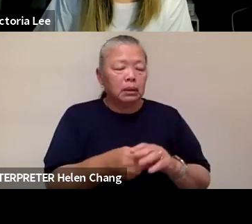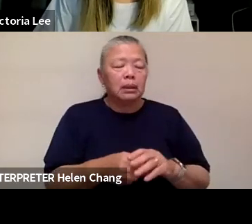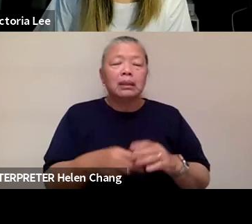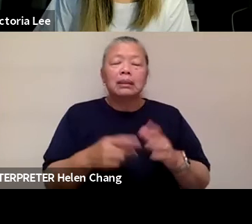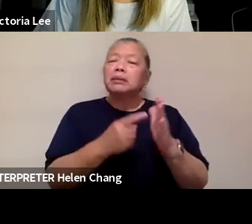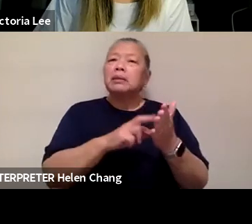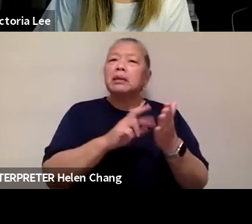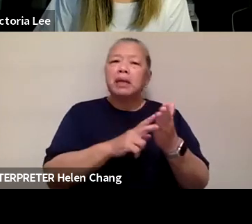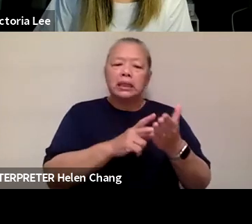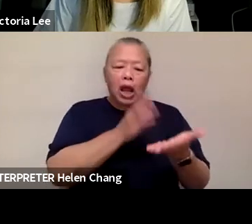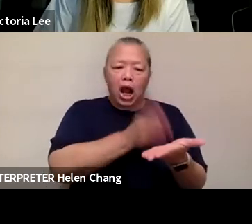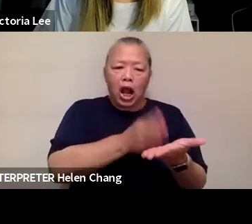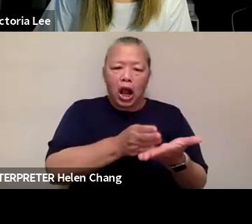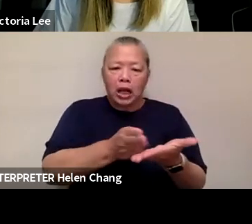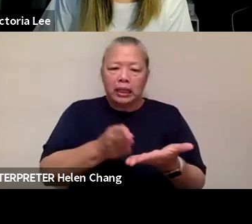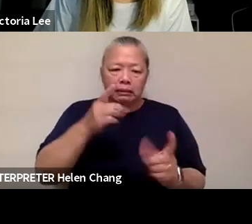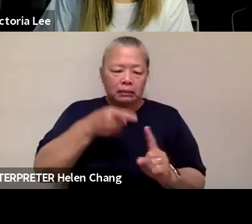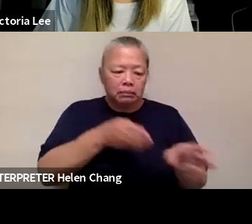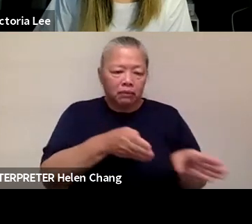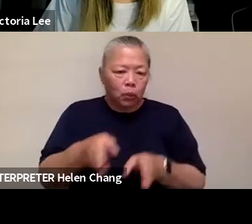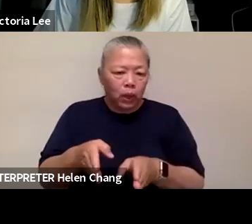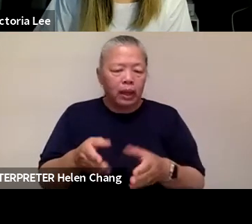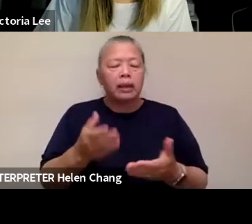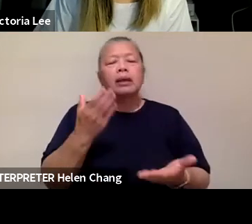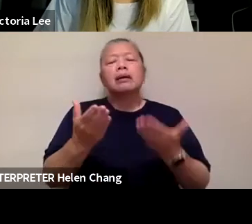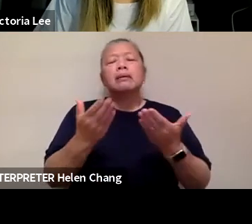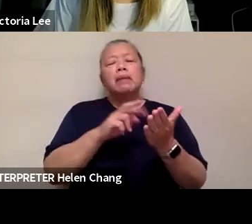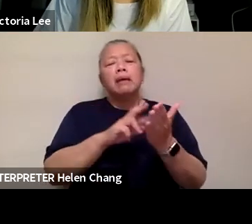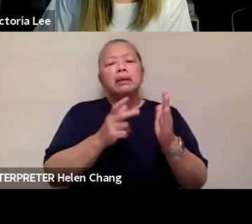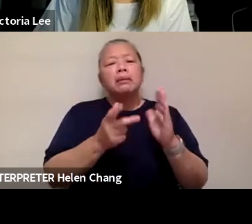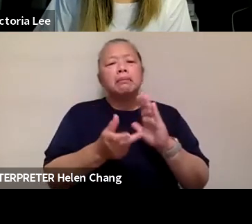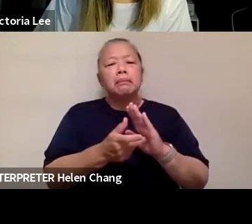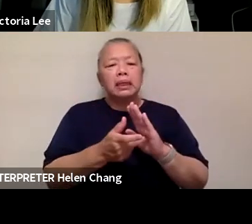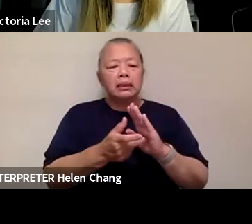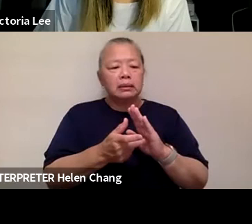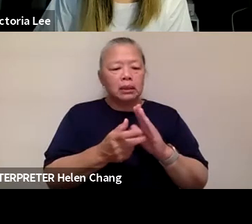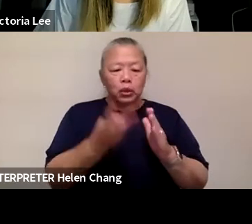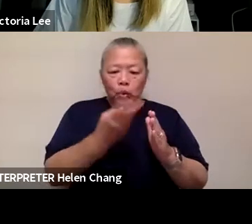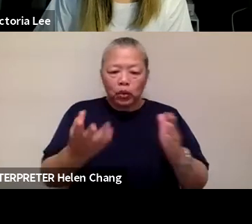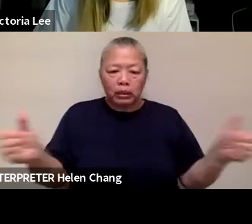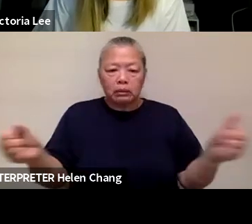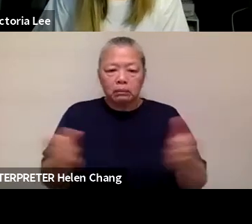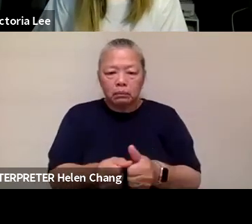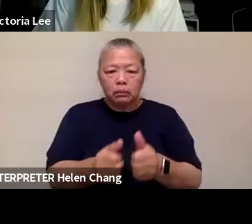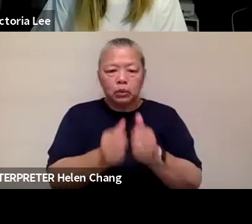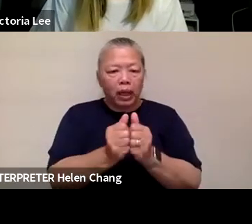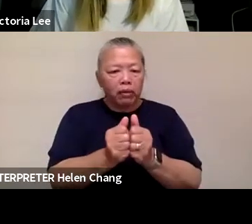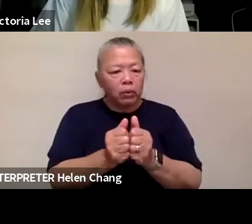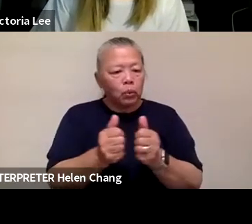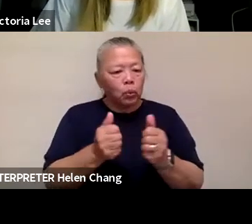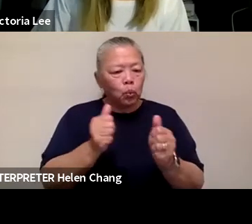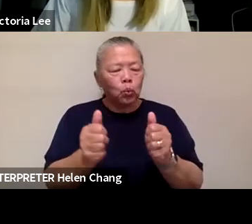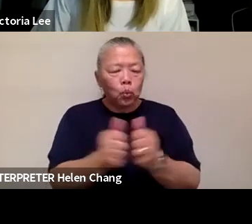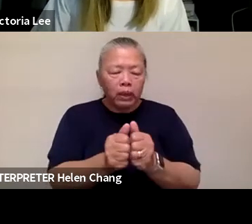cut or what the meaning of the two together means. And, and, I think,